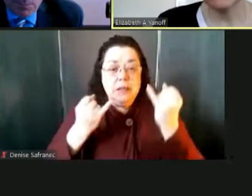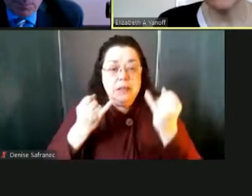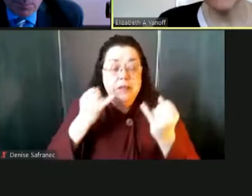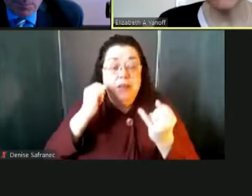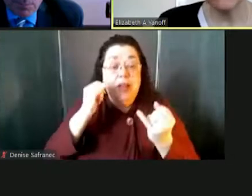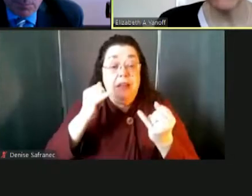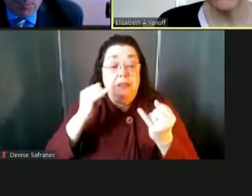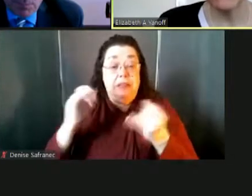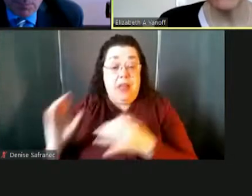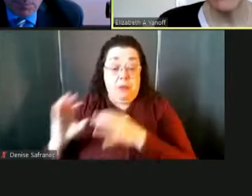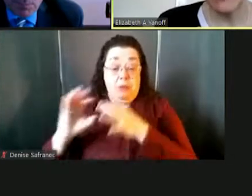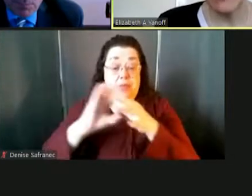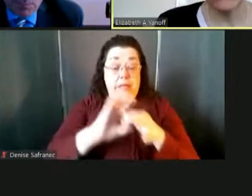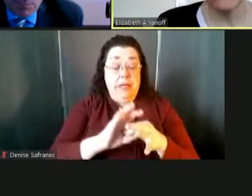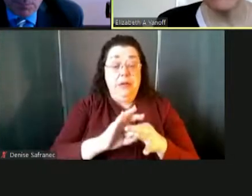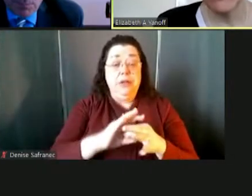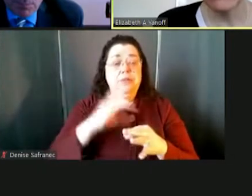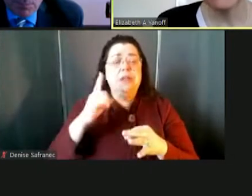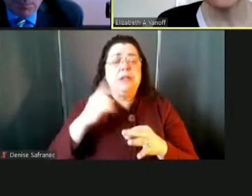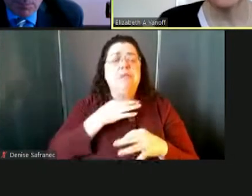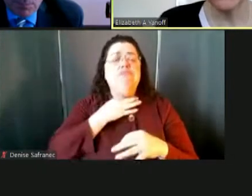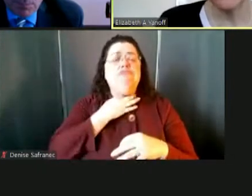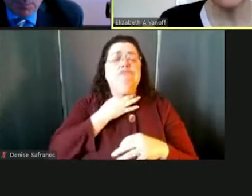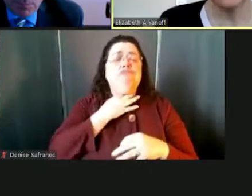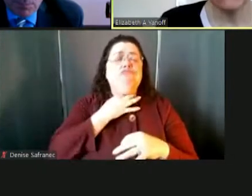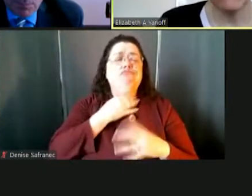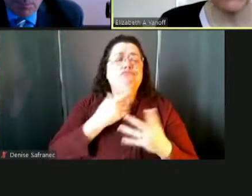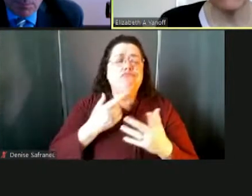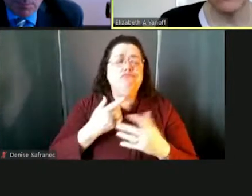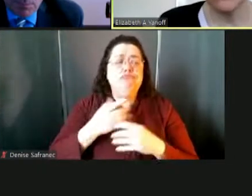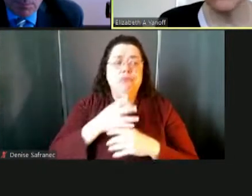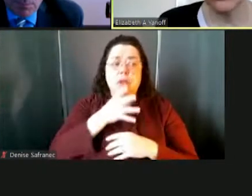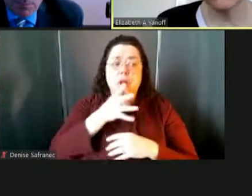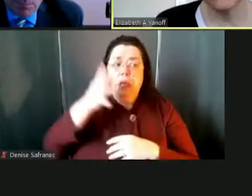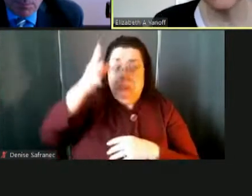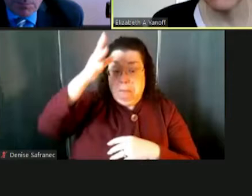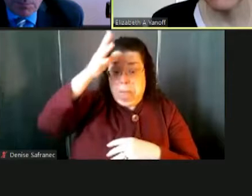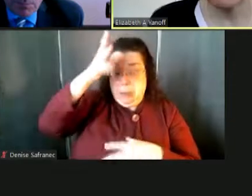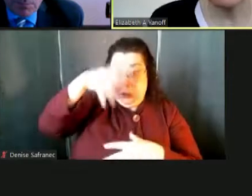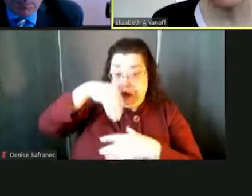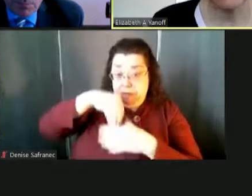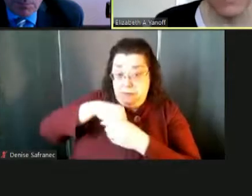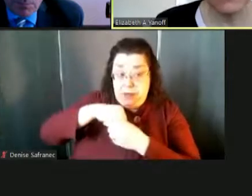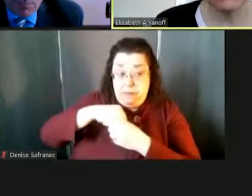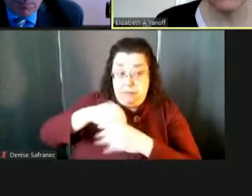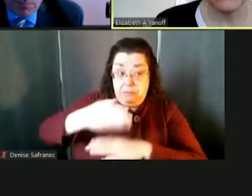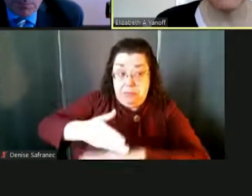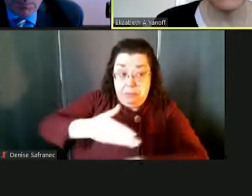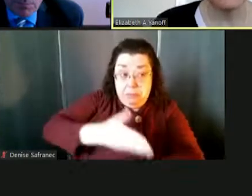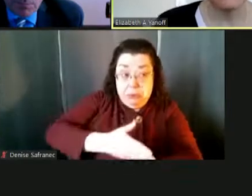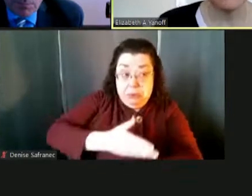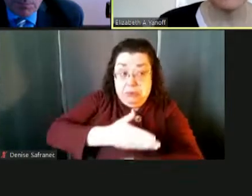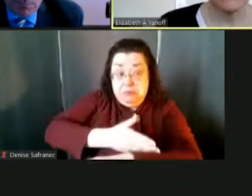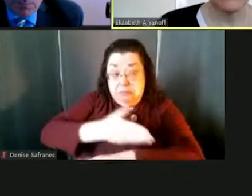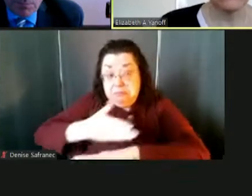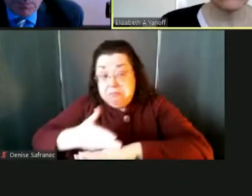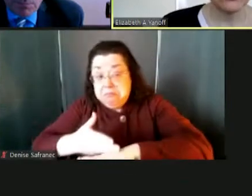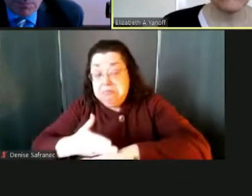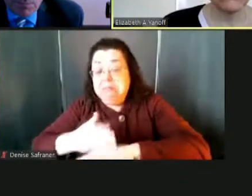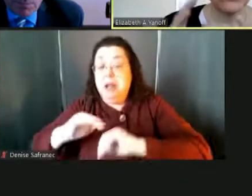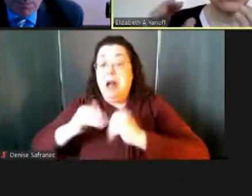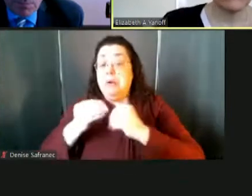relationship, someone was wondering how has parent guardian involvement in the district, uh, been affected by the pandemic,